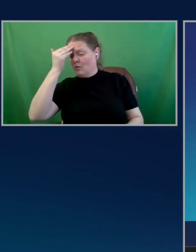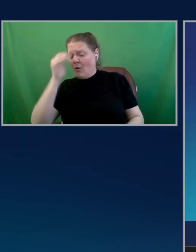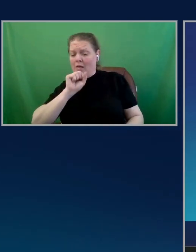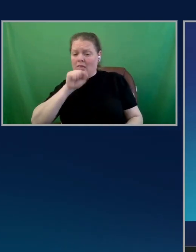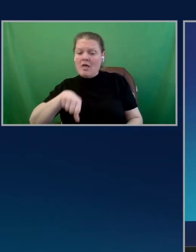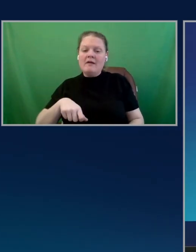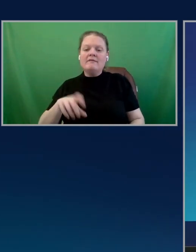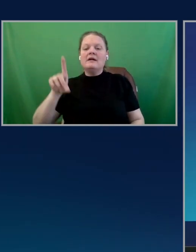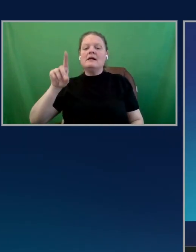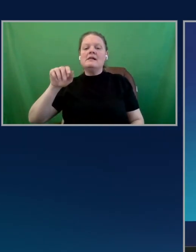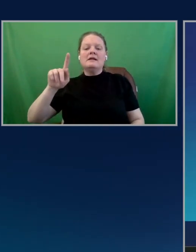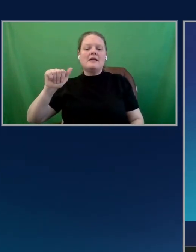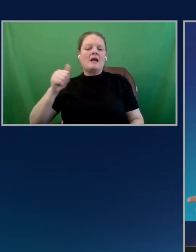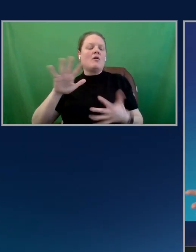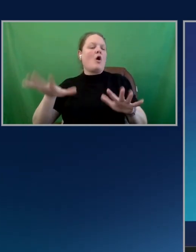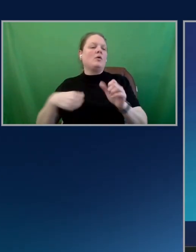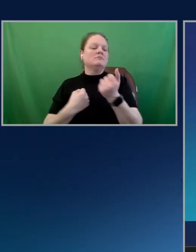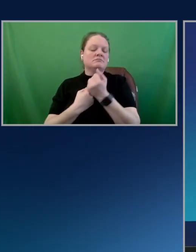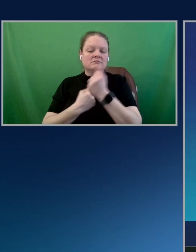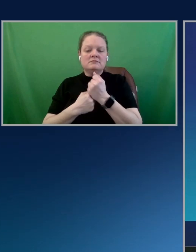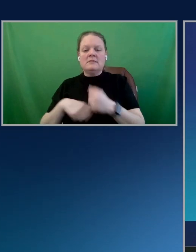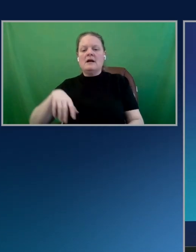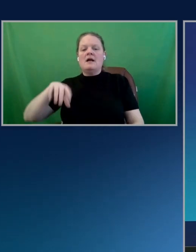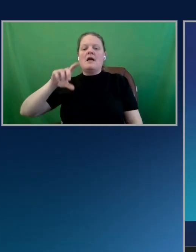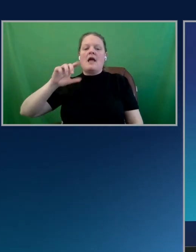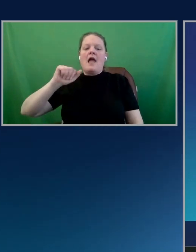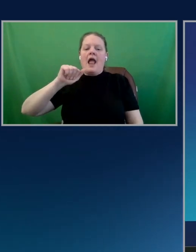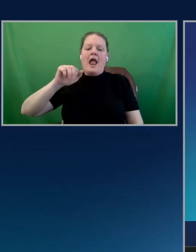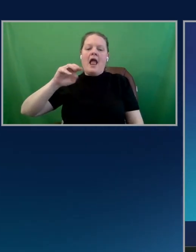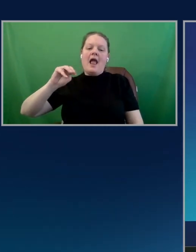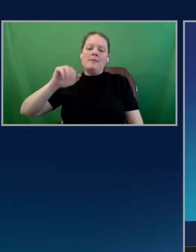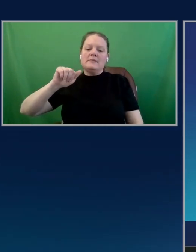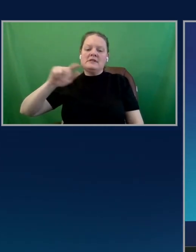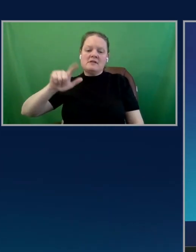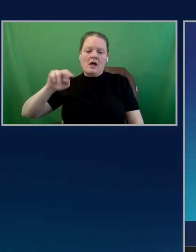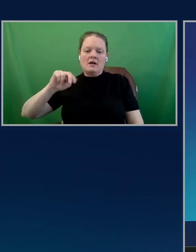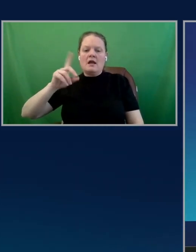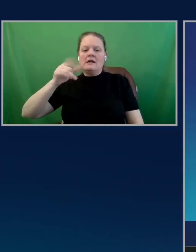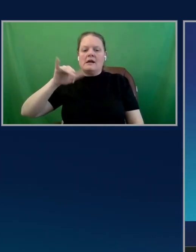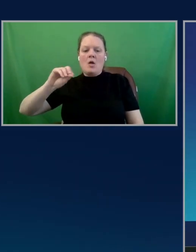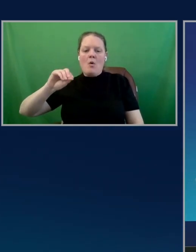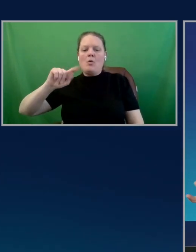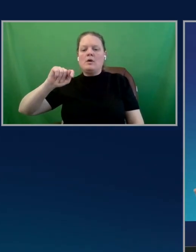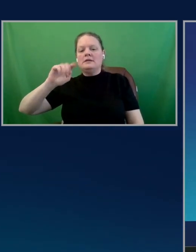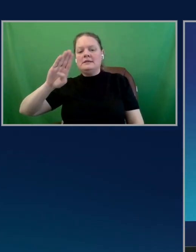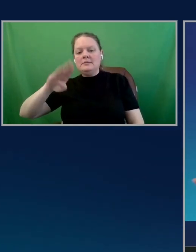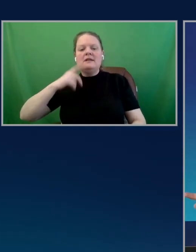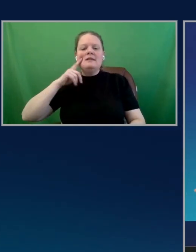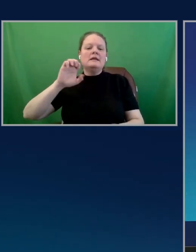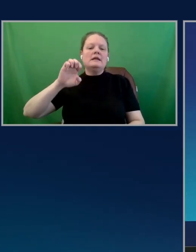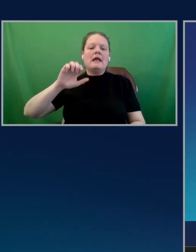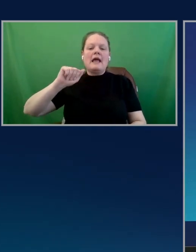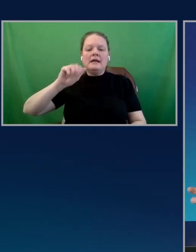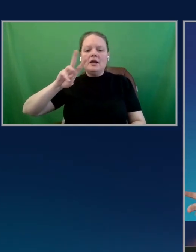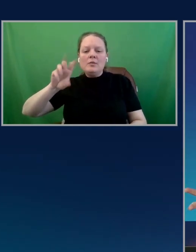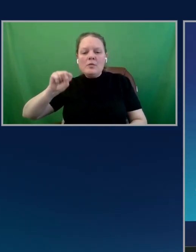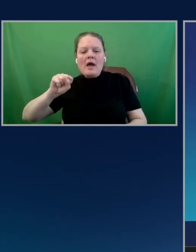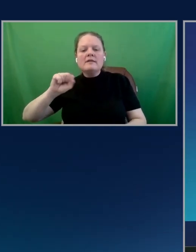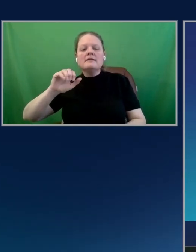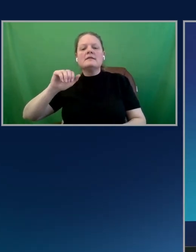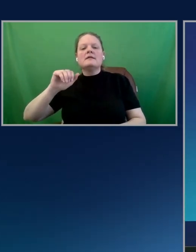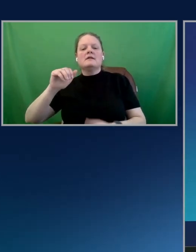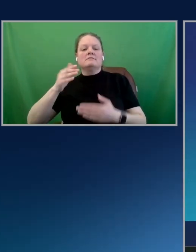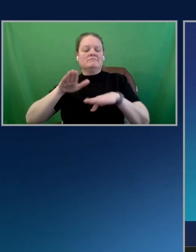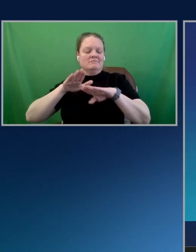is all backed by Amazon DynamoDB. It has the AWS AppSync GraphQL layer on top of it. So it makes the API a little bit easier